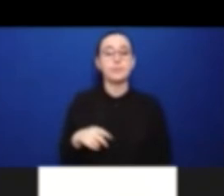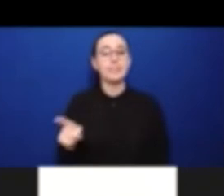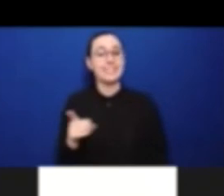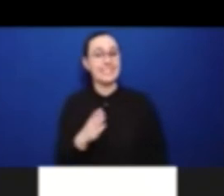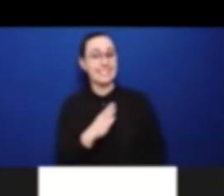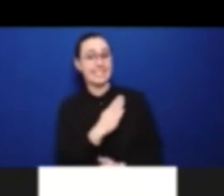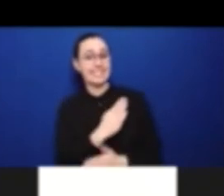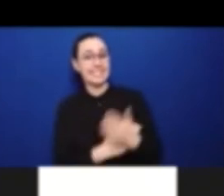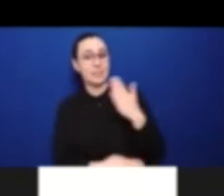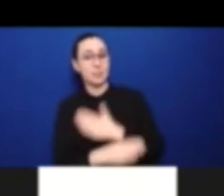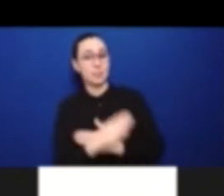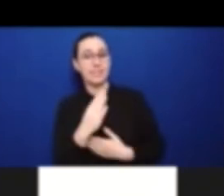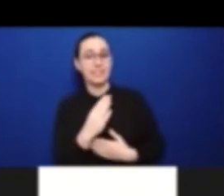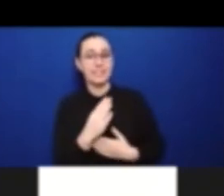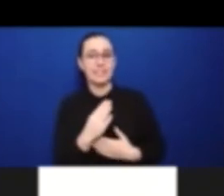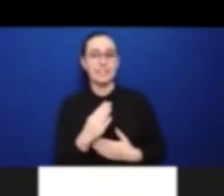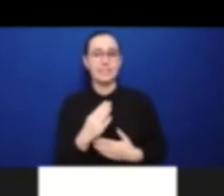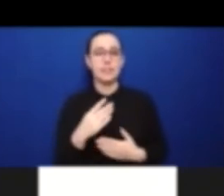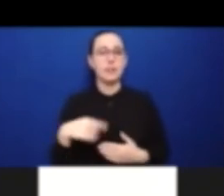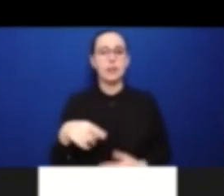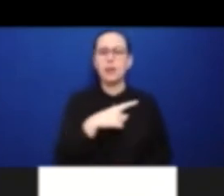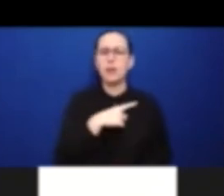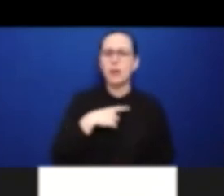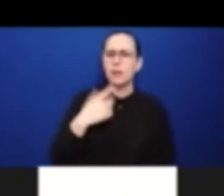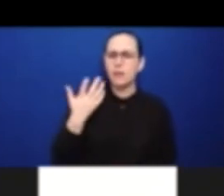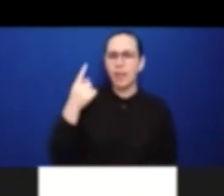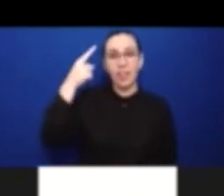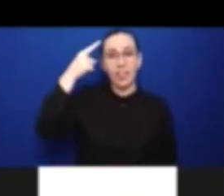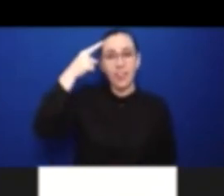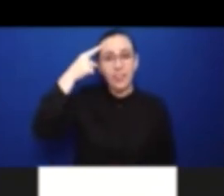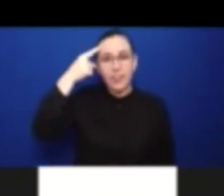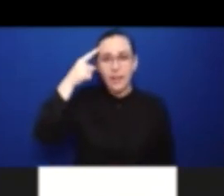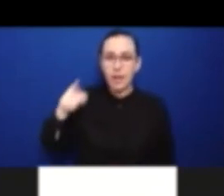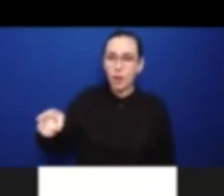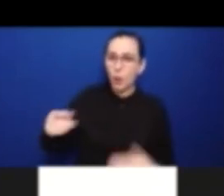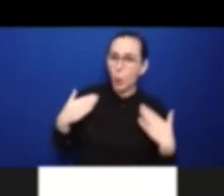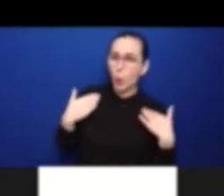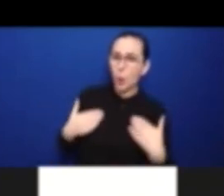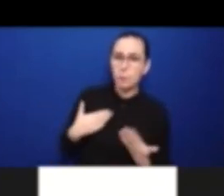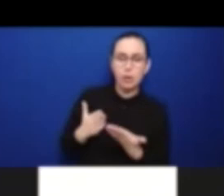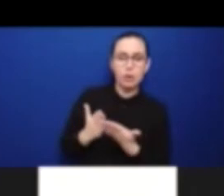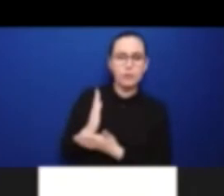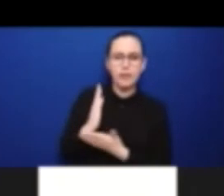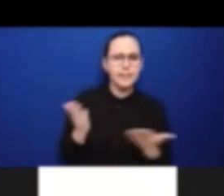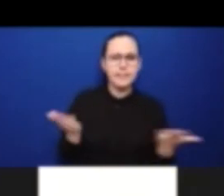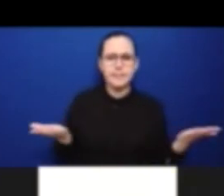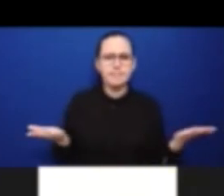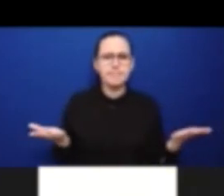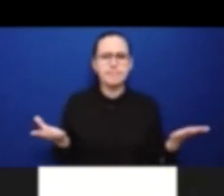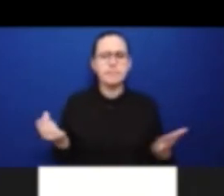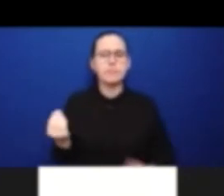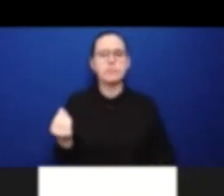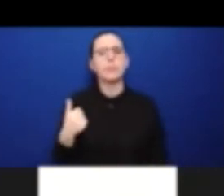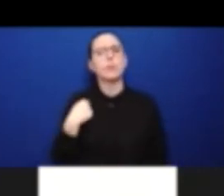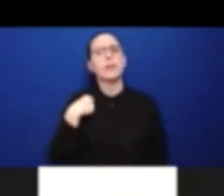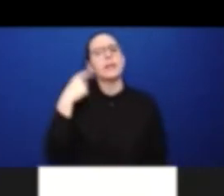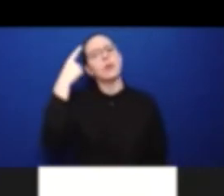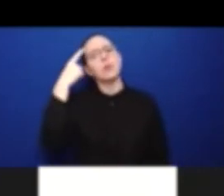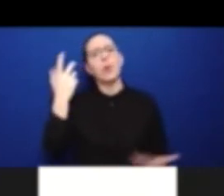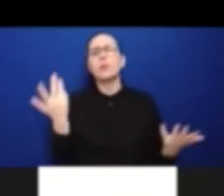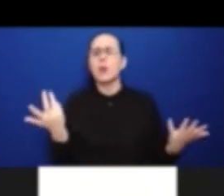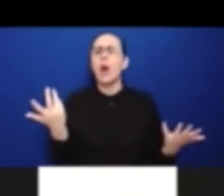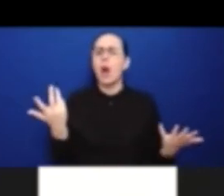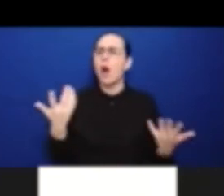human rights issue. It was looked at as a social issue. And you could see that just by looking at the agenda of the UN.